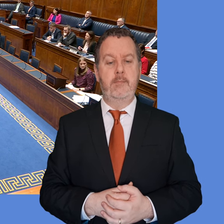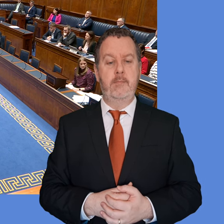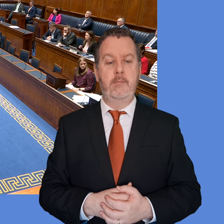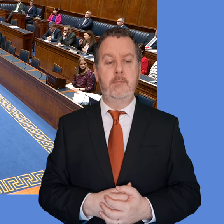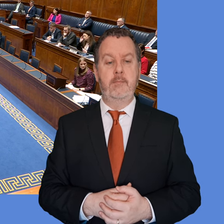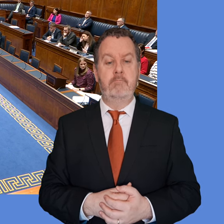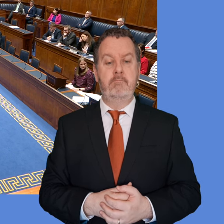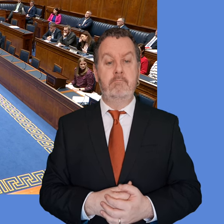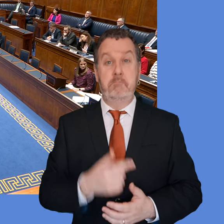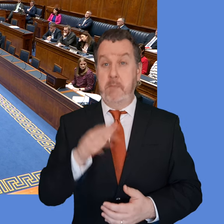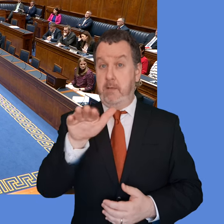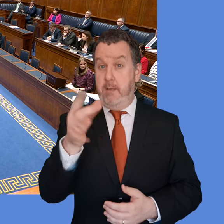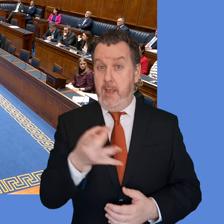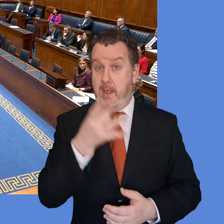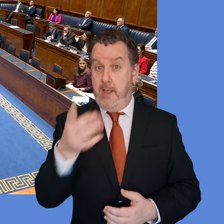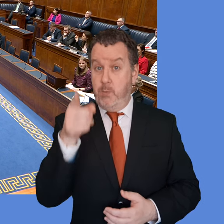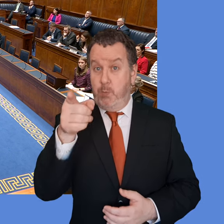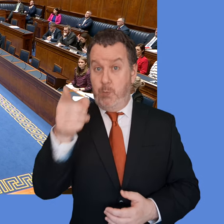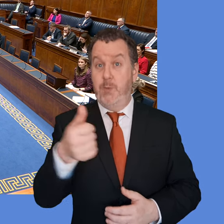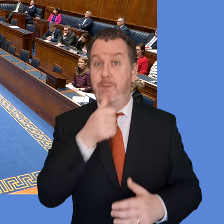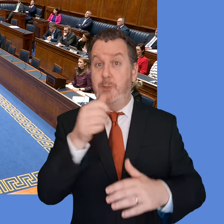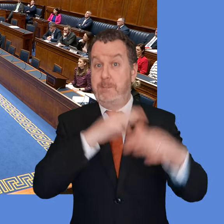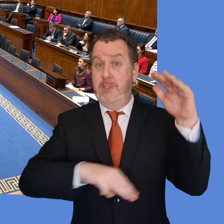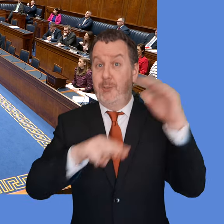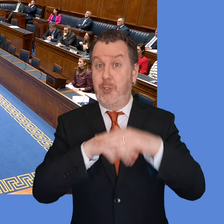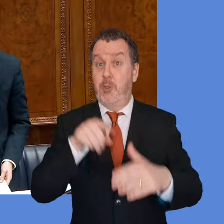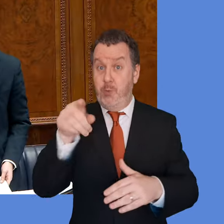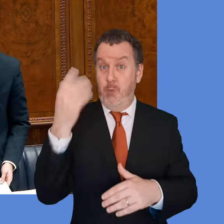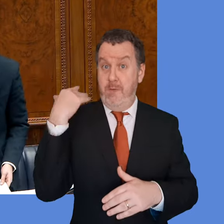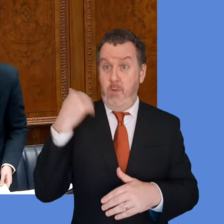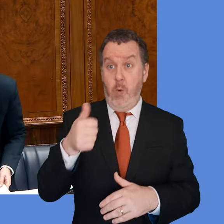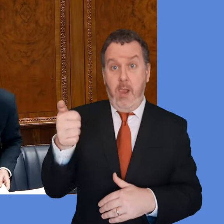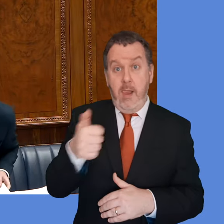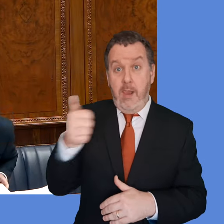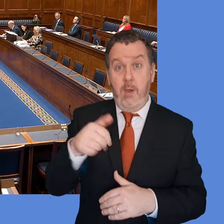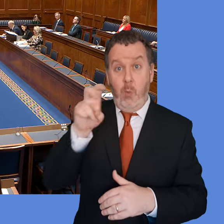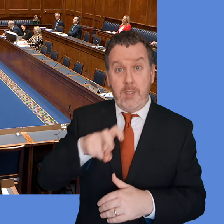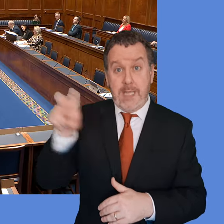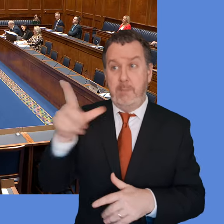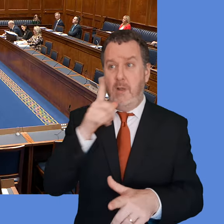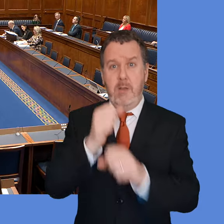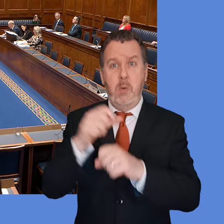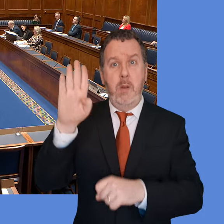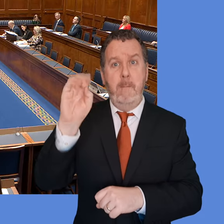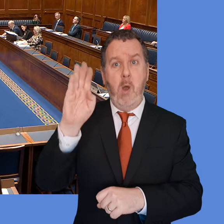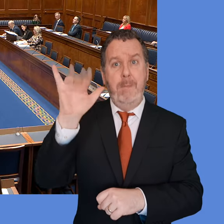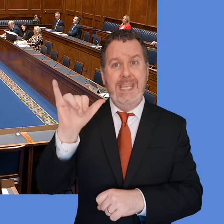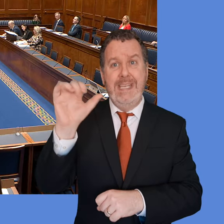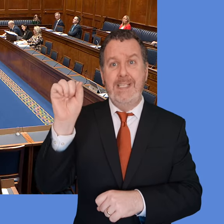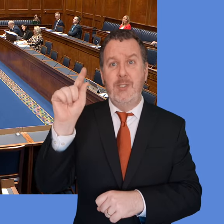WhatsApp in regards to the organisation or arrangements of the funeral of Bobby Storey? First Minister?